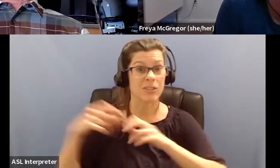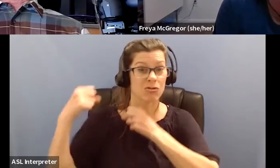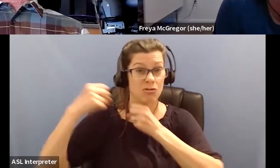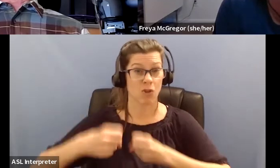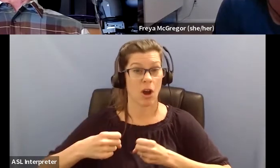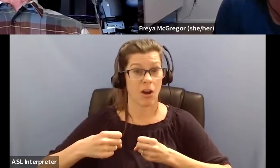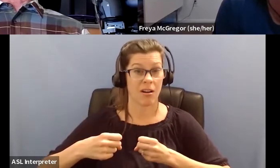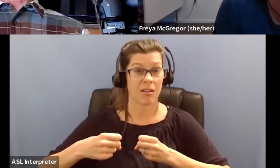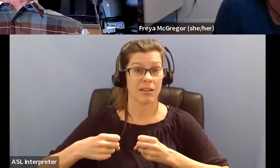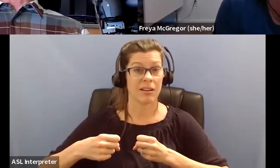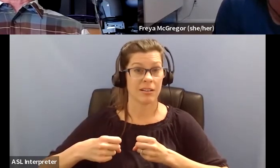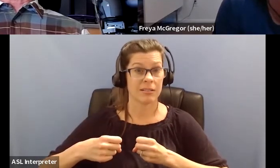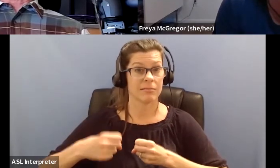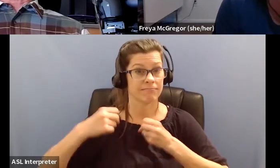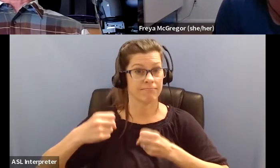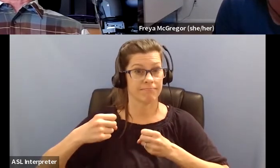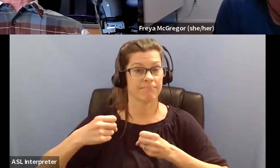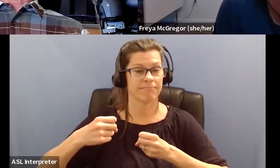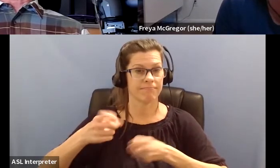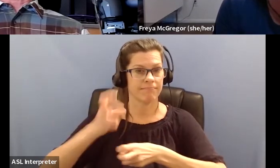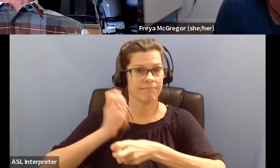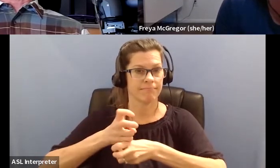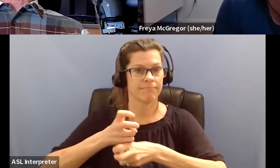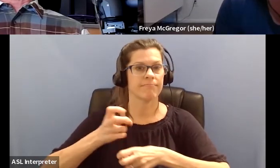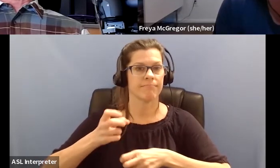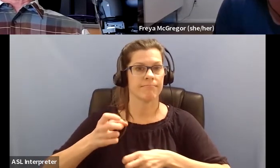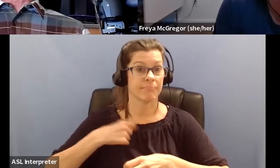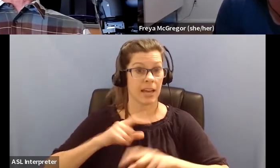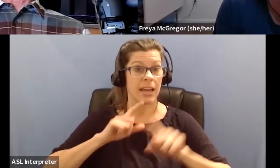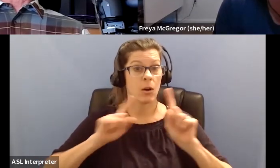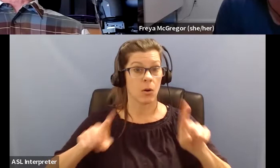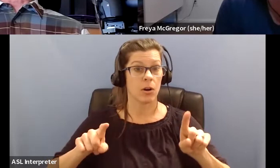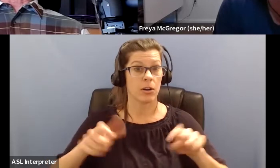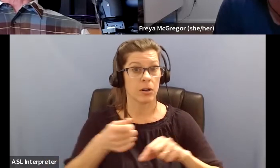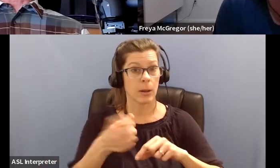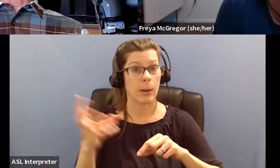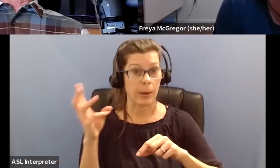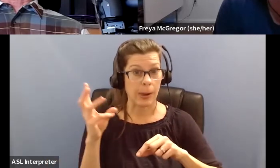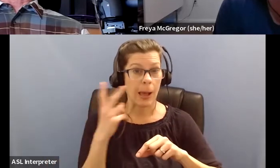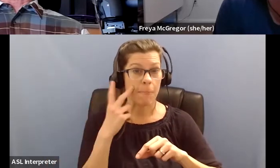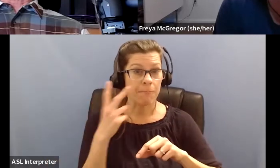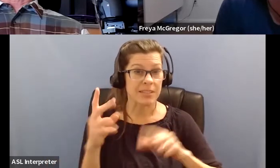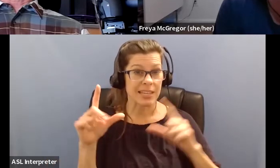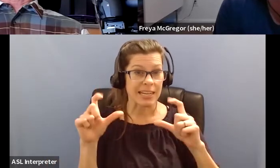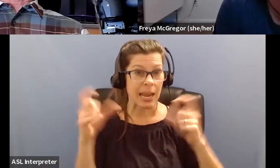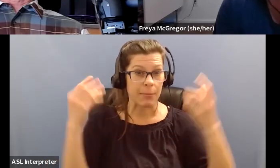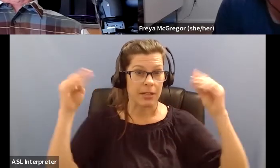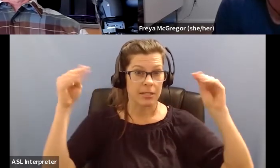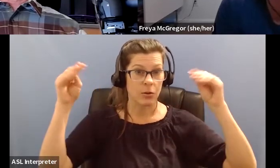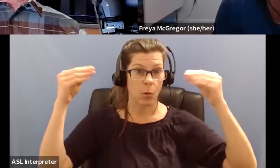So, I ordered a few, and, and you'll see these in camera stores where they've got a,